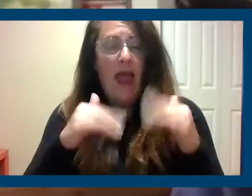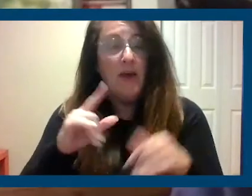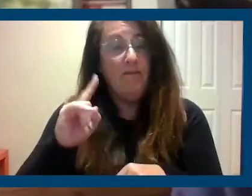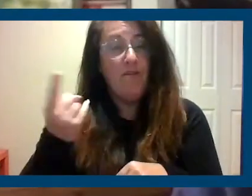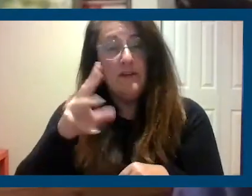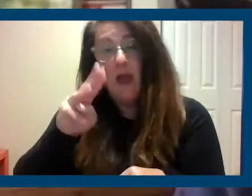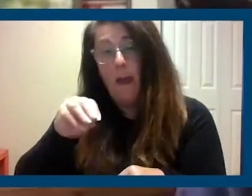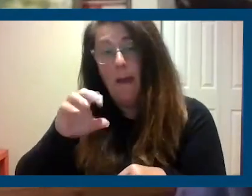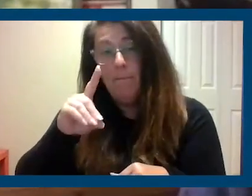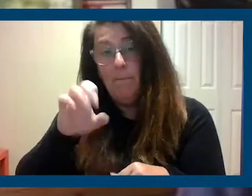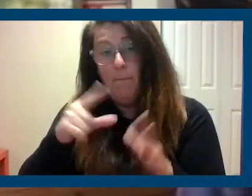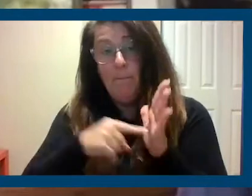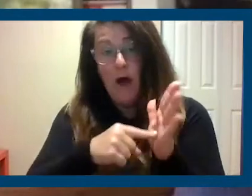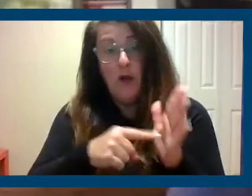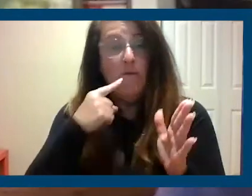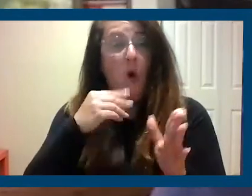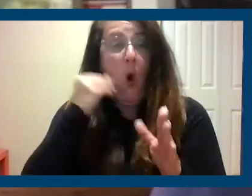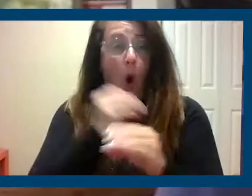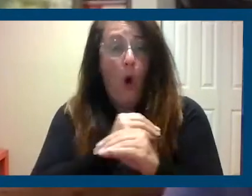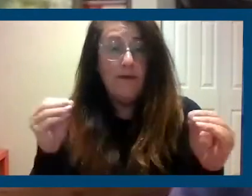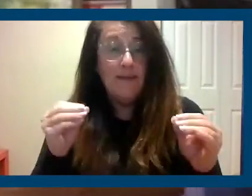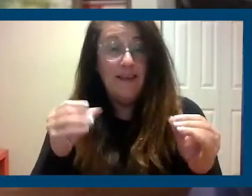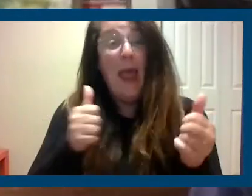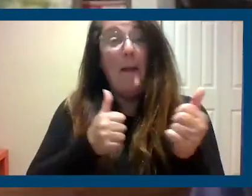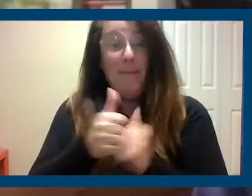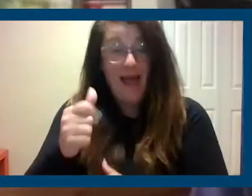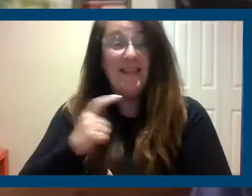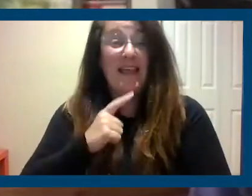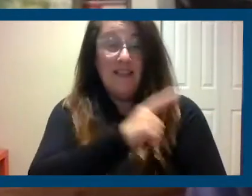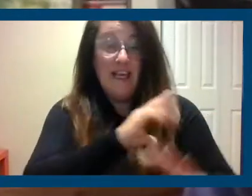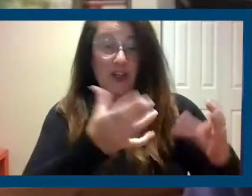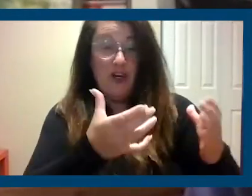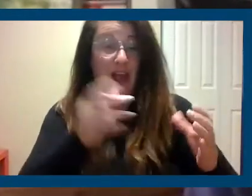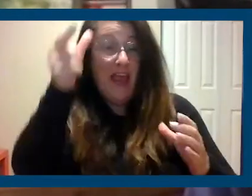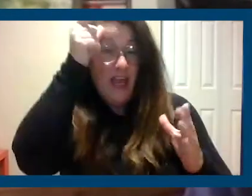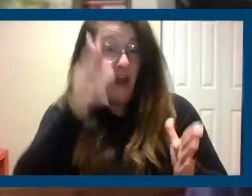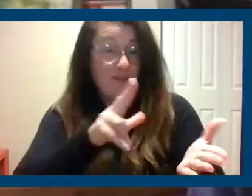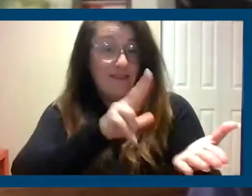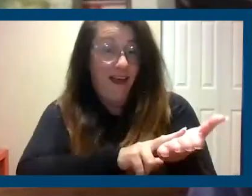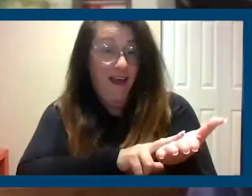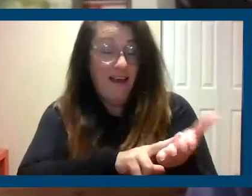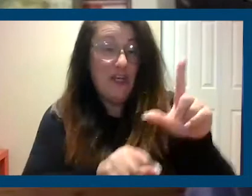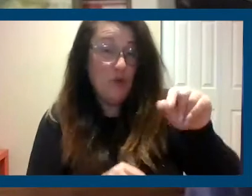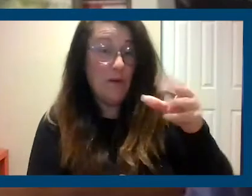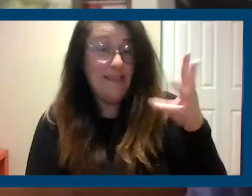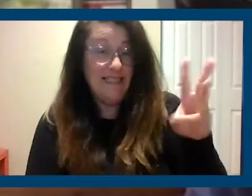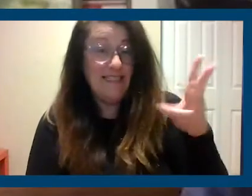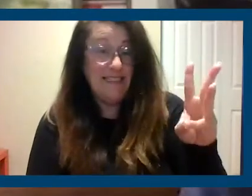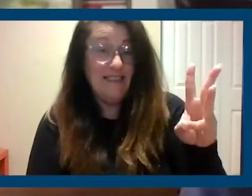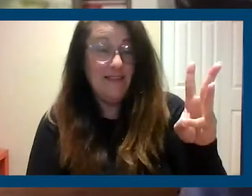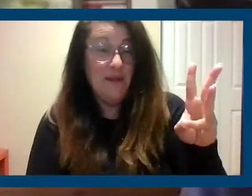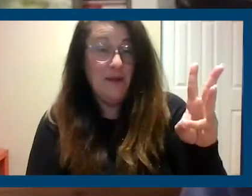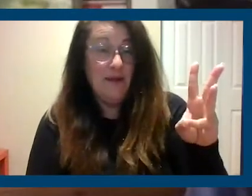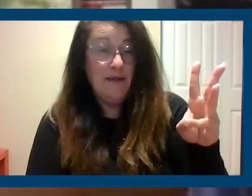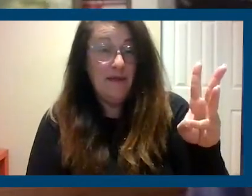for homelessness, which passed the legislature and was signed by the governor in 2016. She's been a